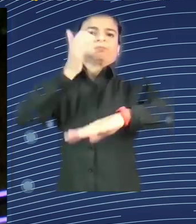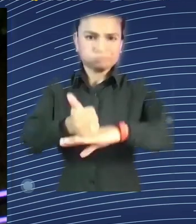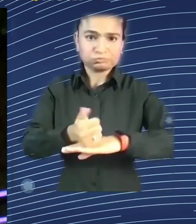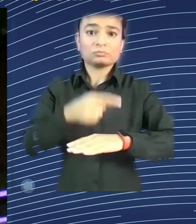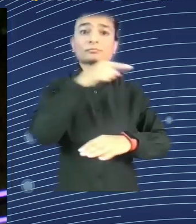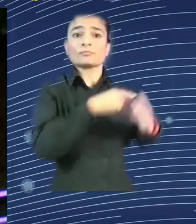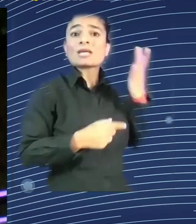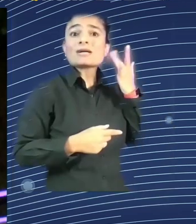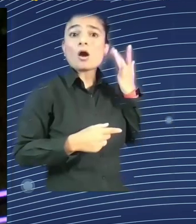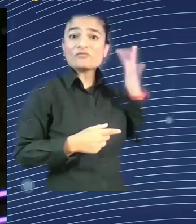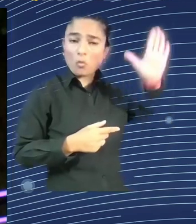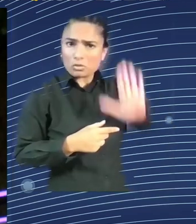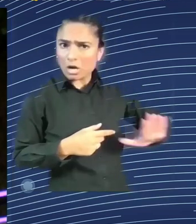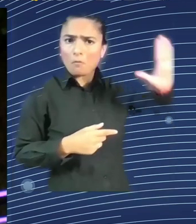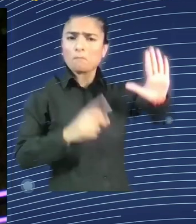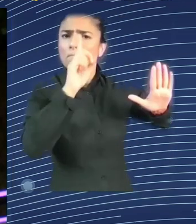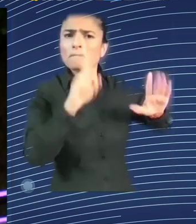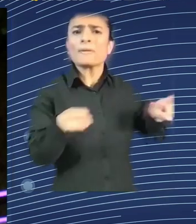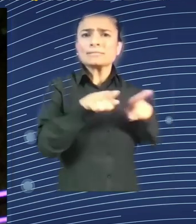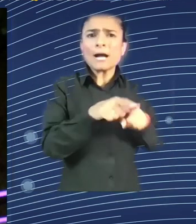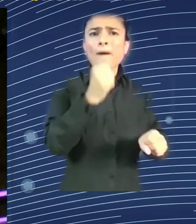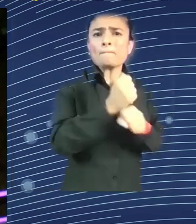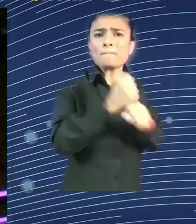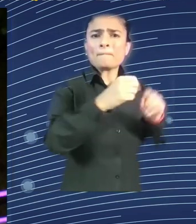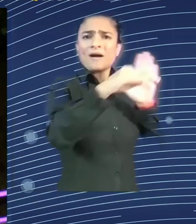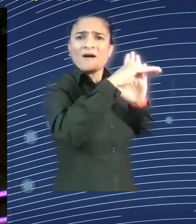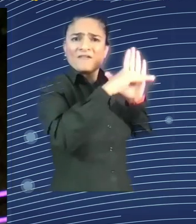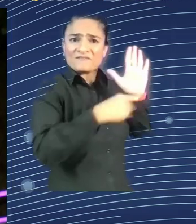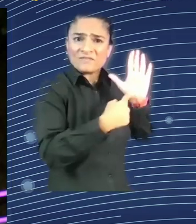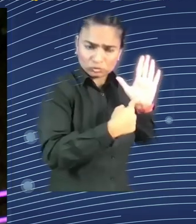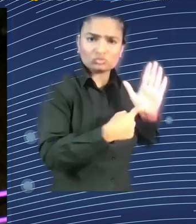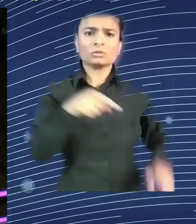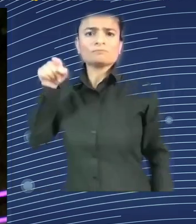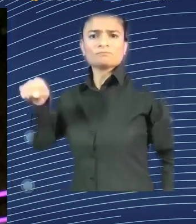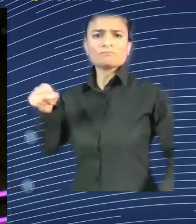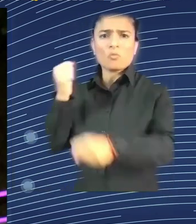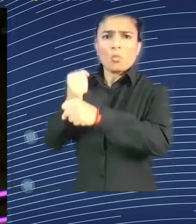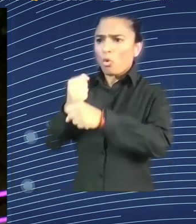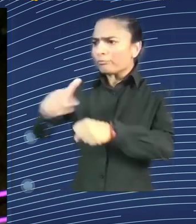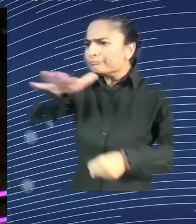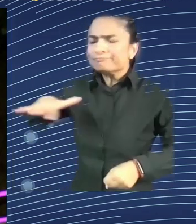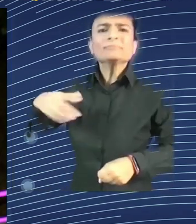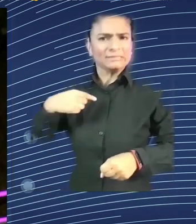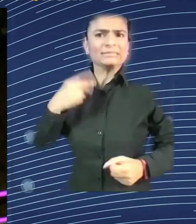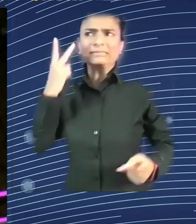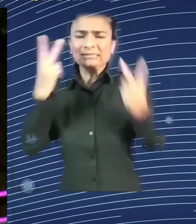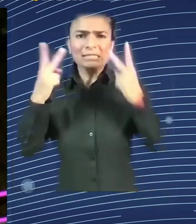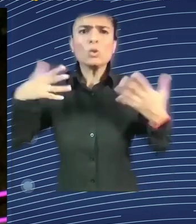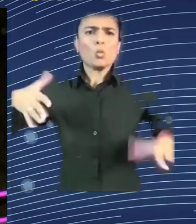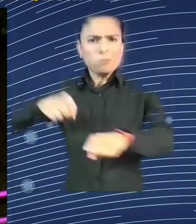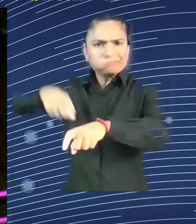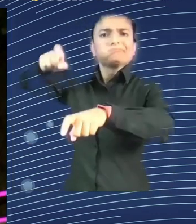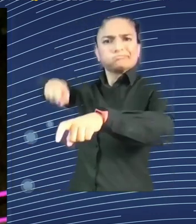And that explains also why Europe has not been, at the, let's say, at the forefront in some